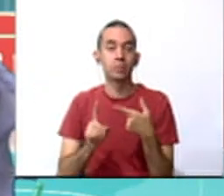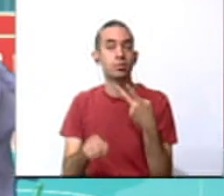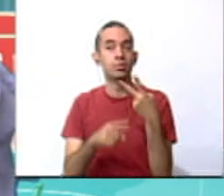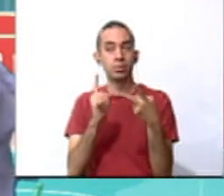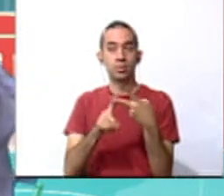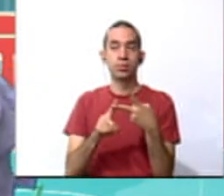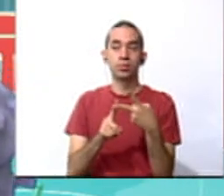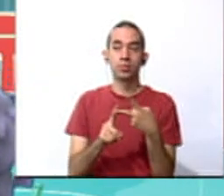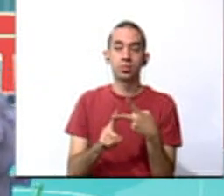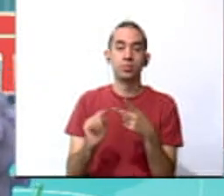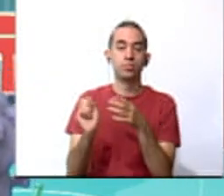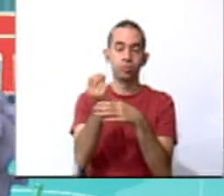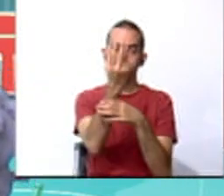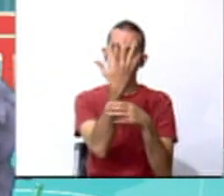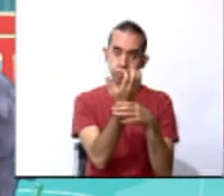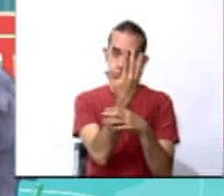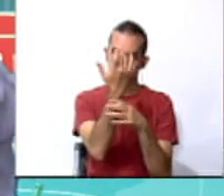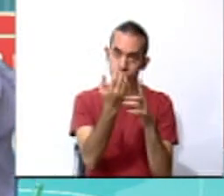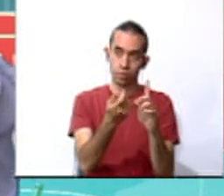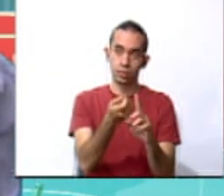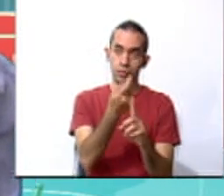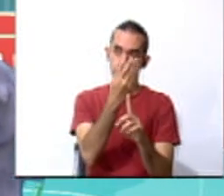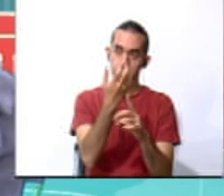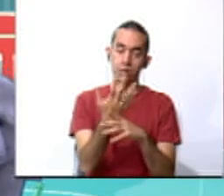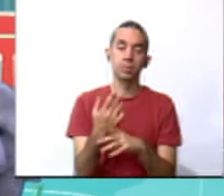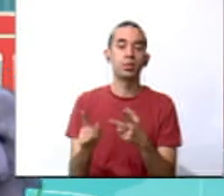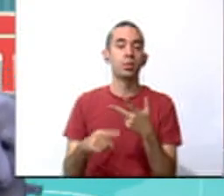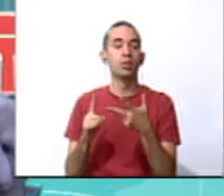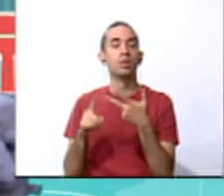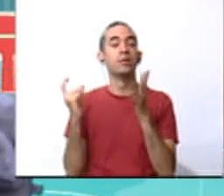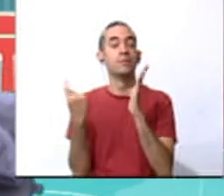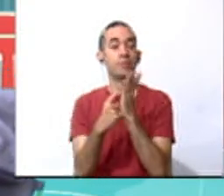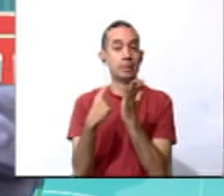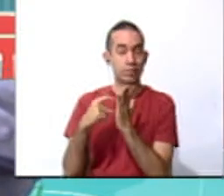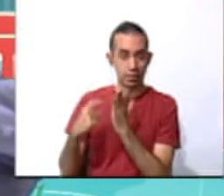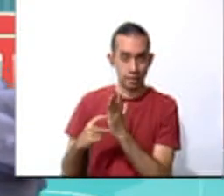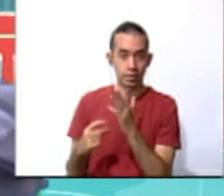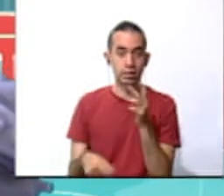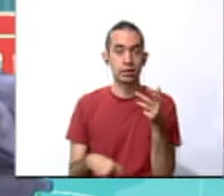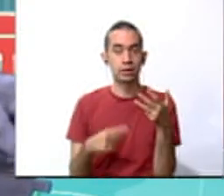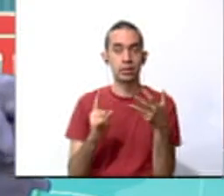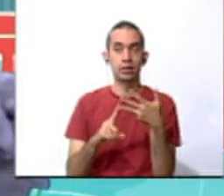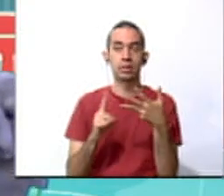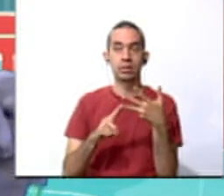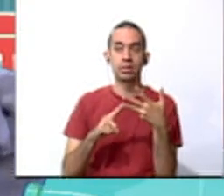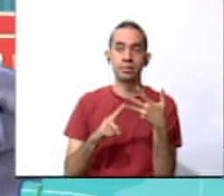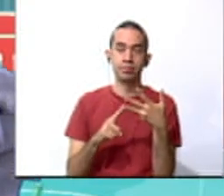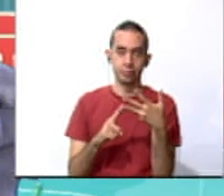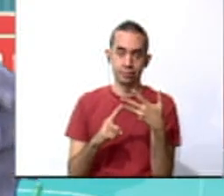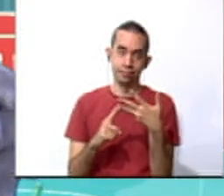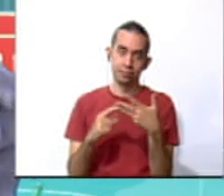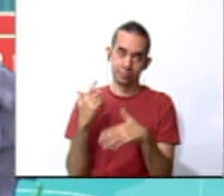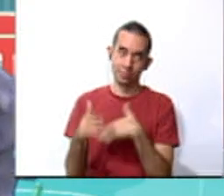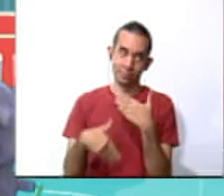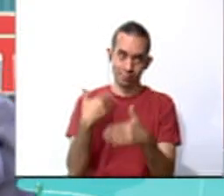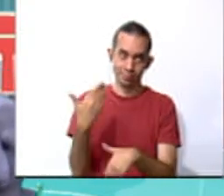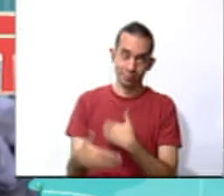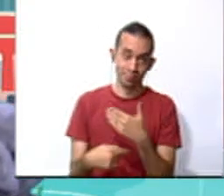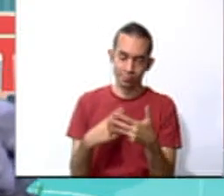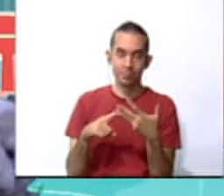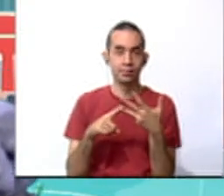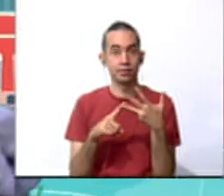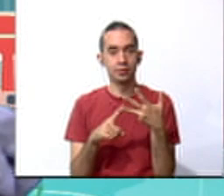candles, batteries, toilet paper,